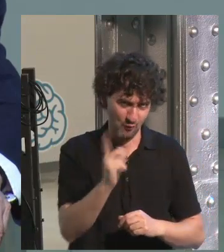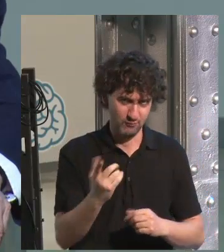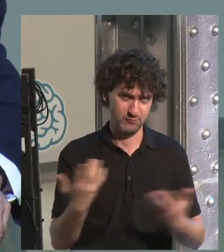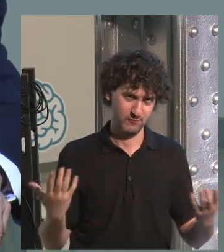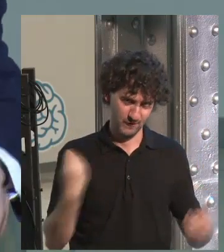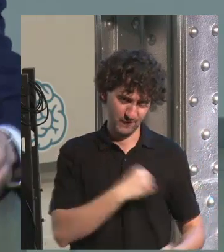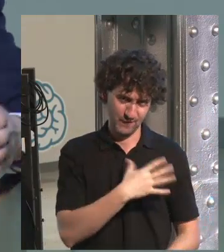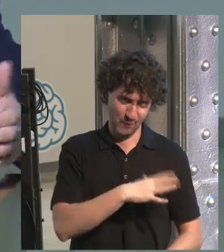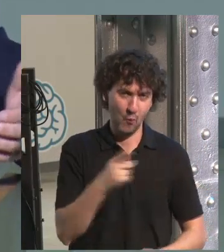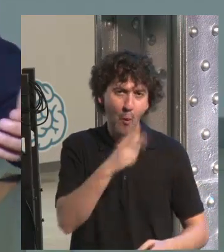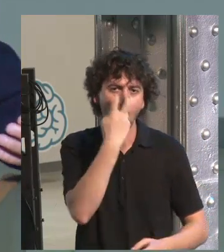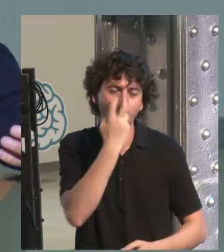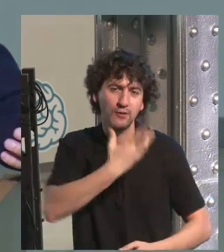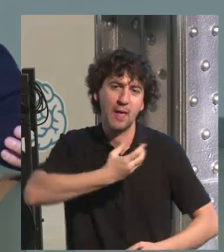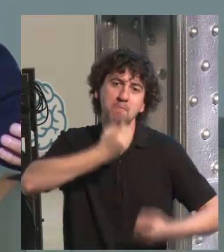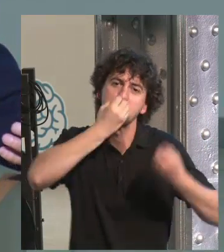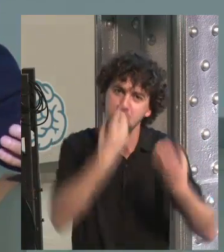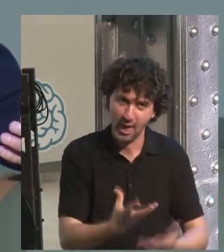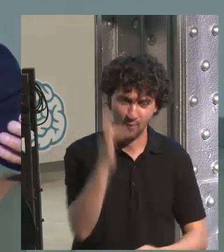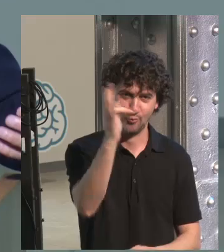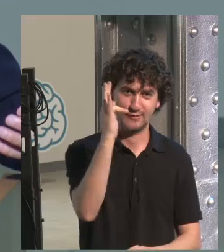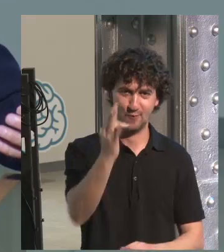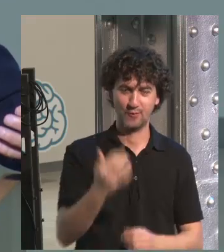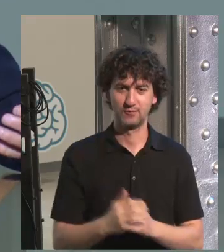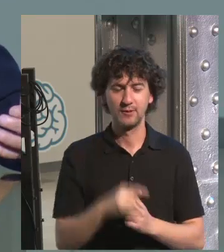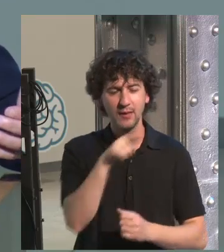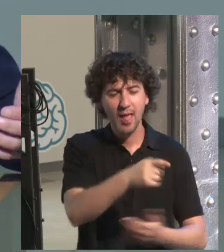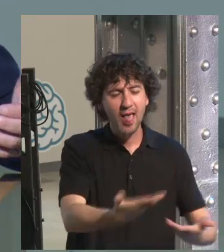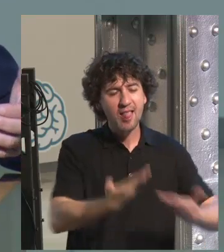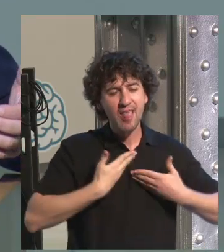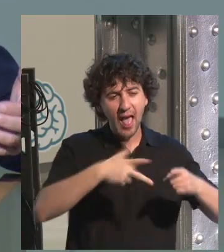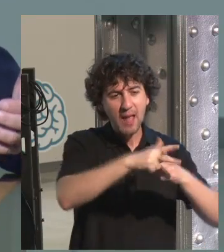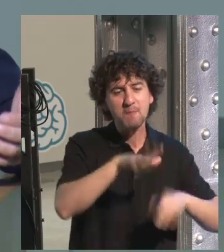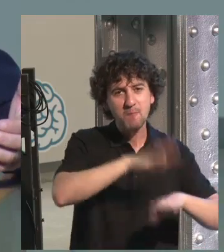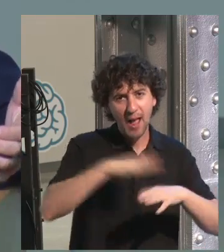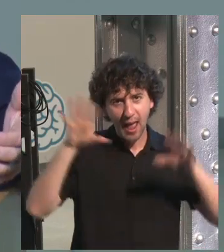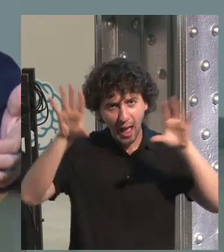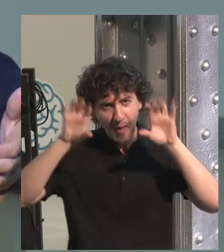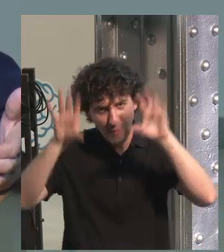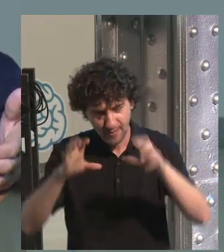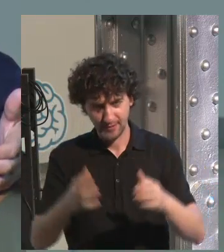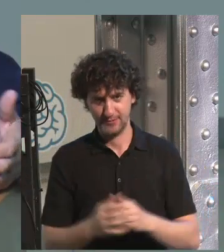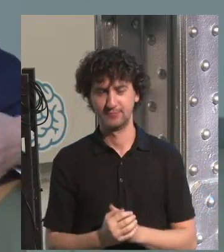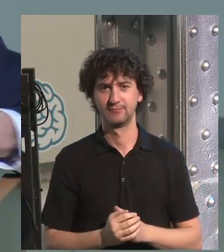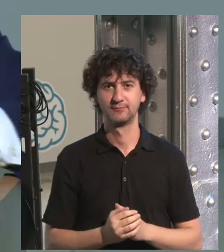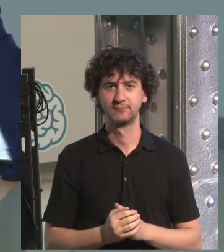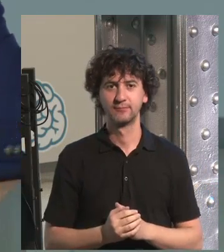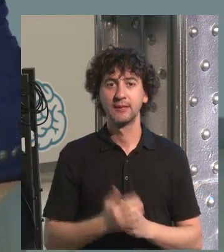that room. But this curiosity is the ingredient allowing us to learn.